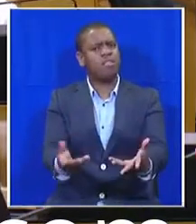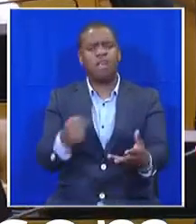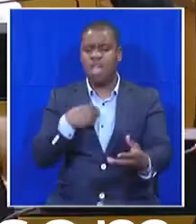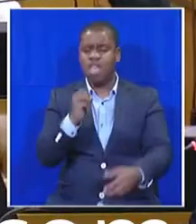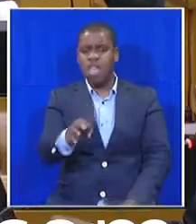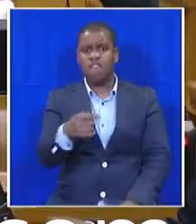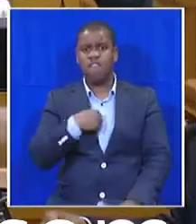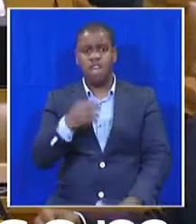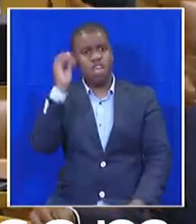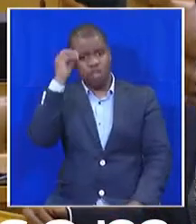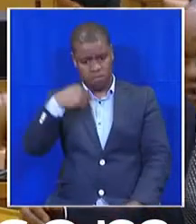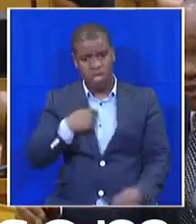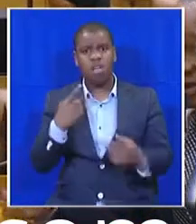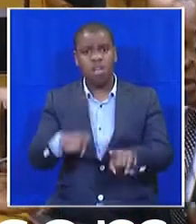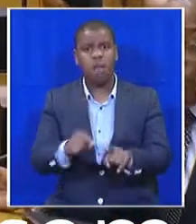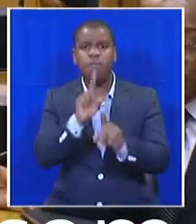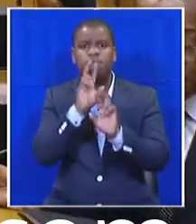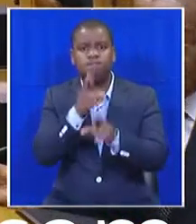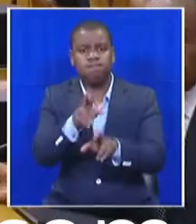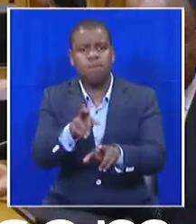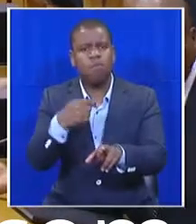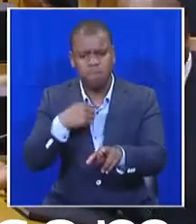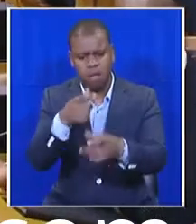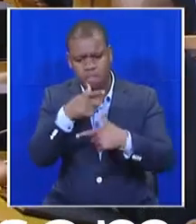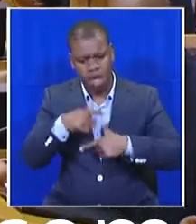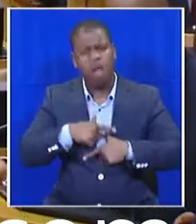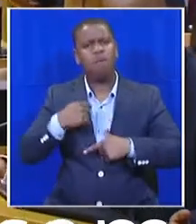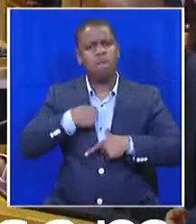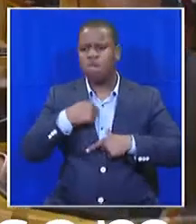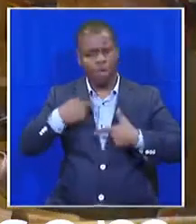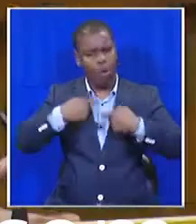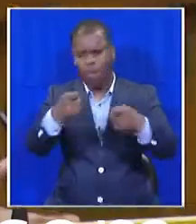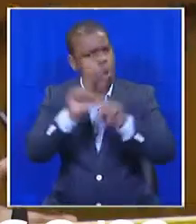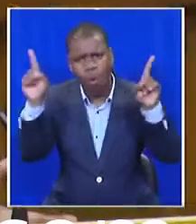house is not interested in me answering questions, you must say so. Then don't call me.